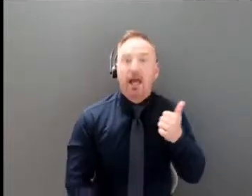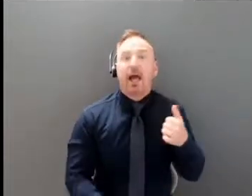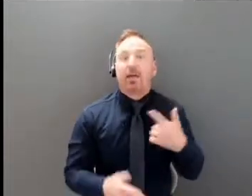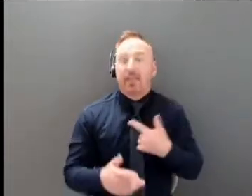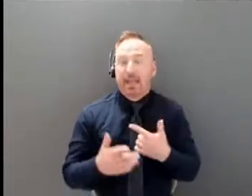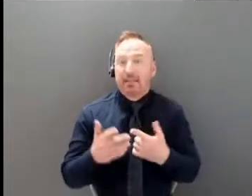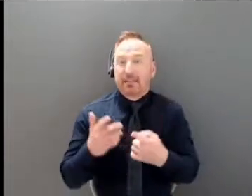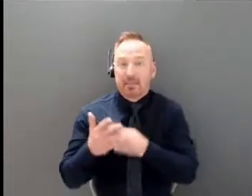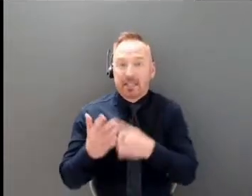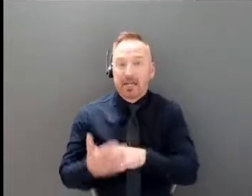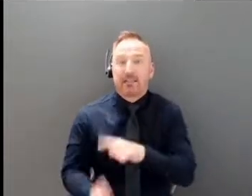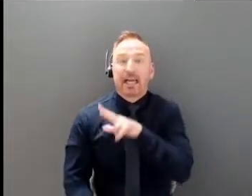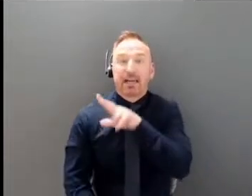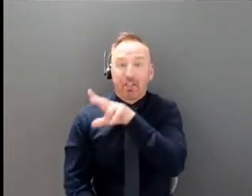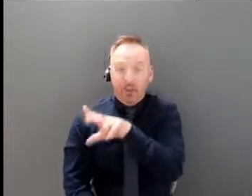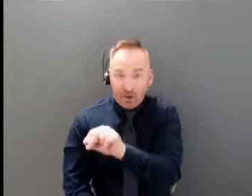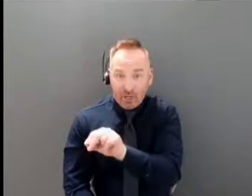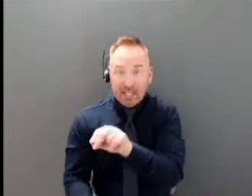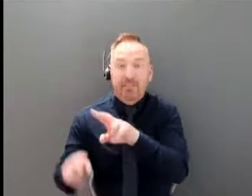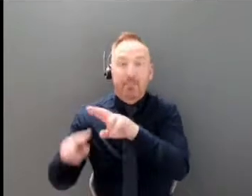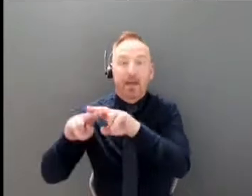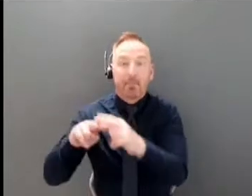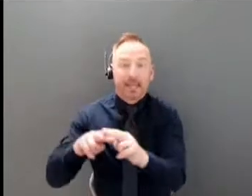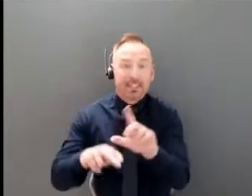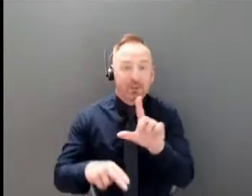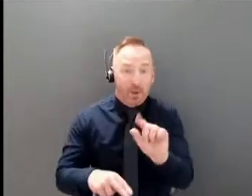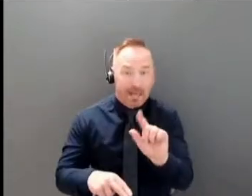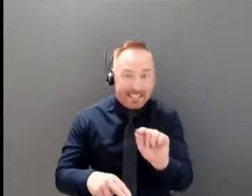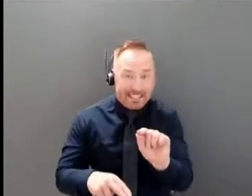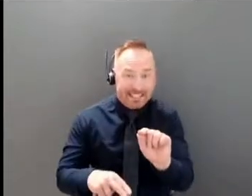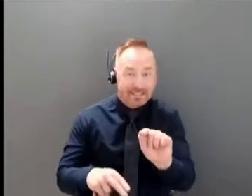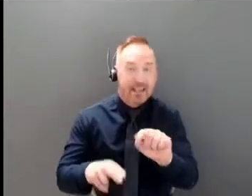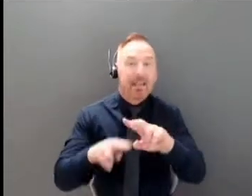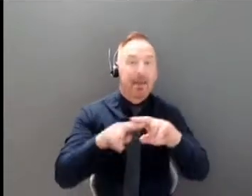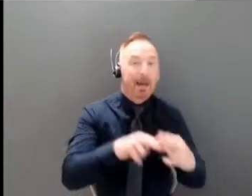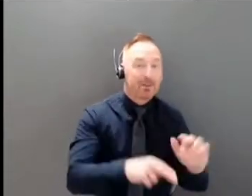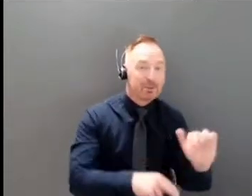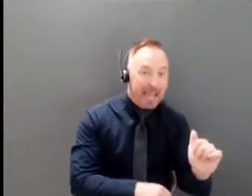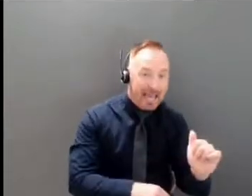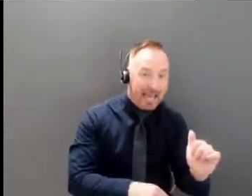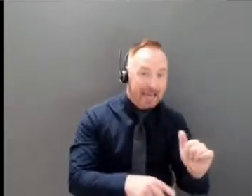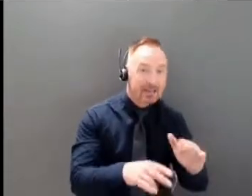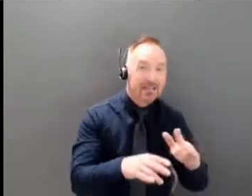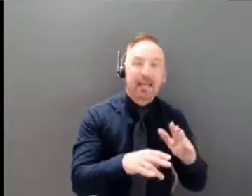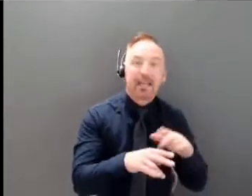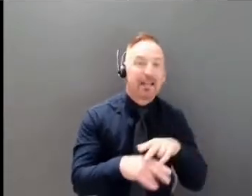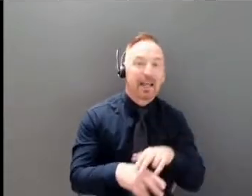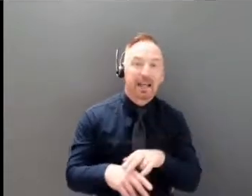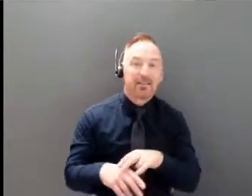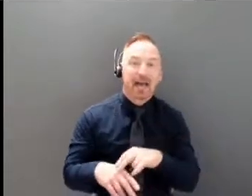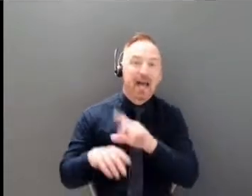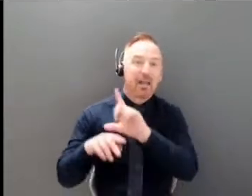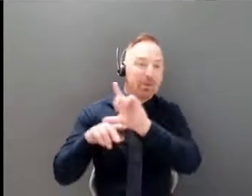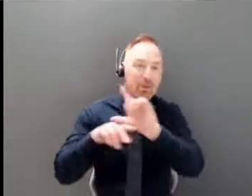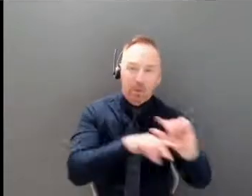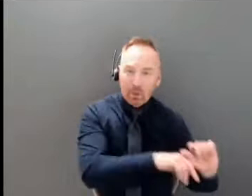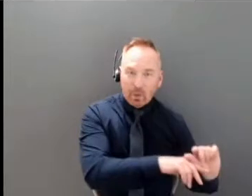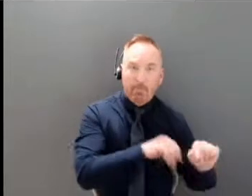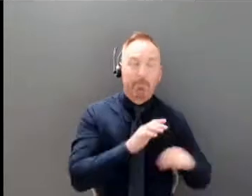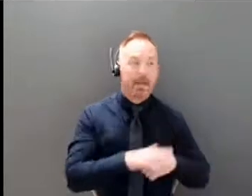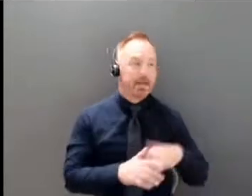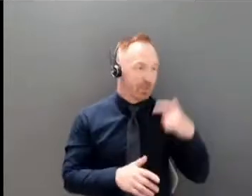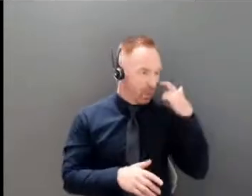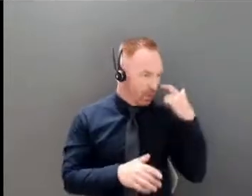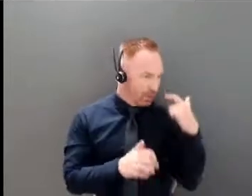gradually dwindling but you see that there's a lot of uncertainty around that and if you look to the right of the gray